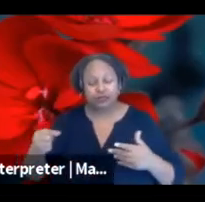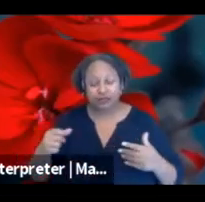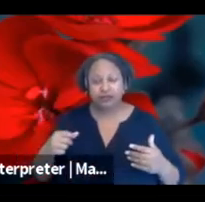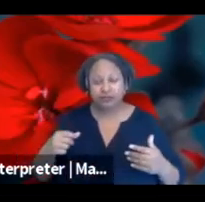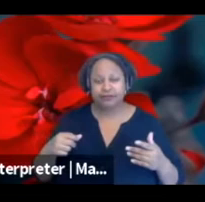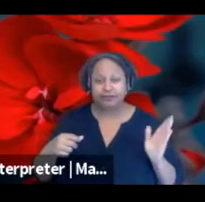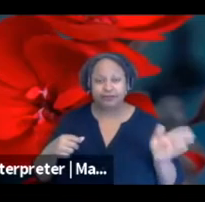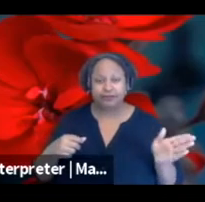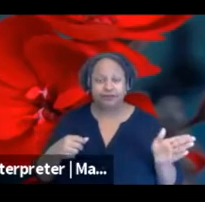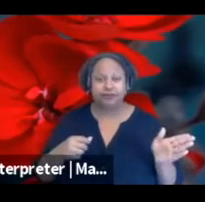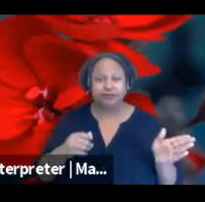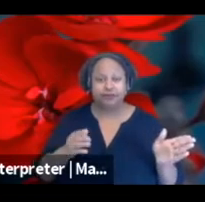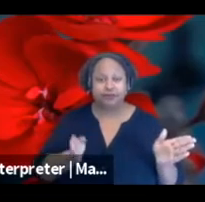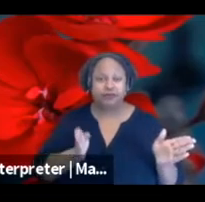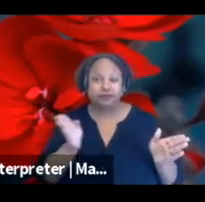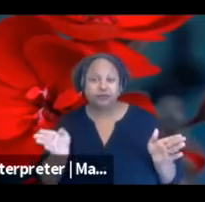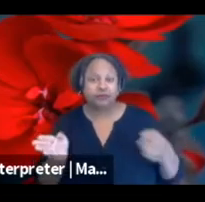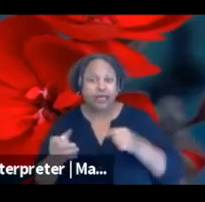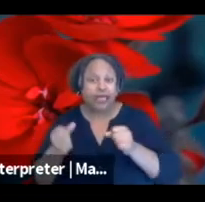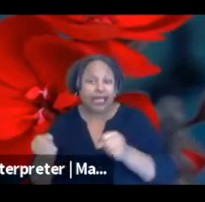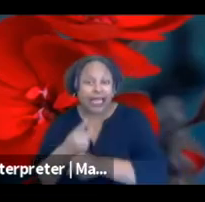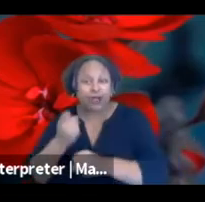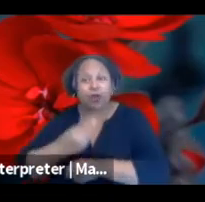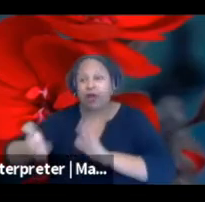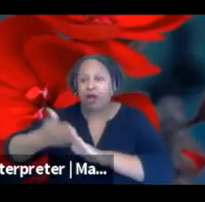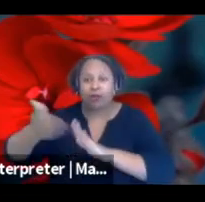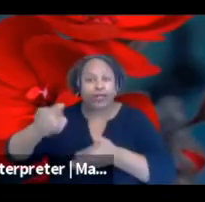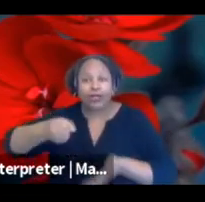is the annual operating.